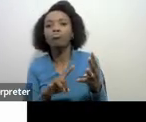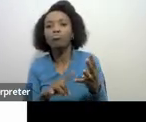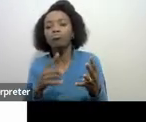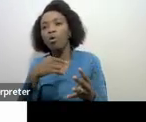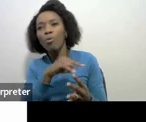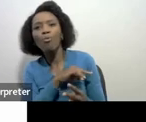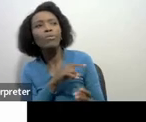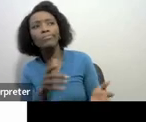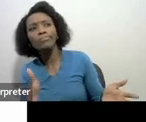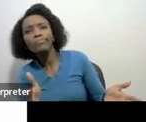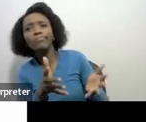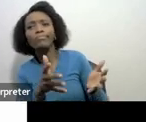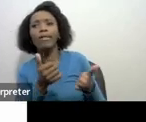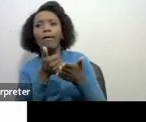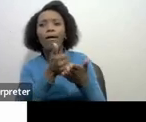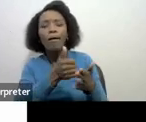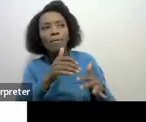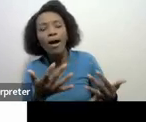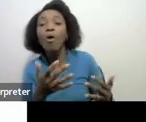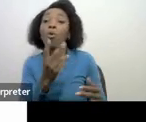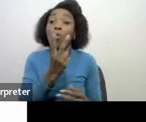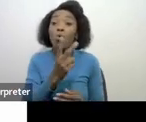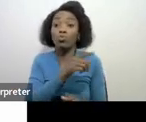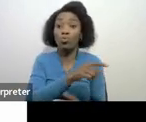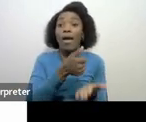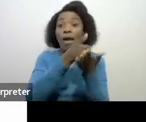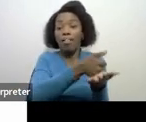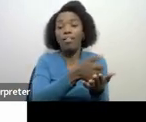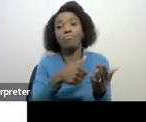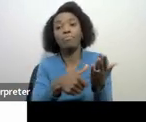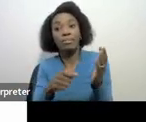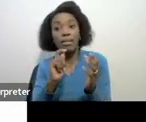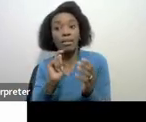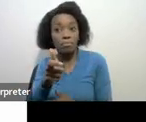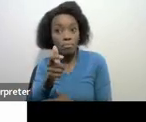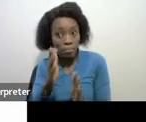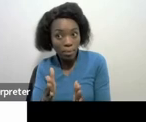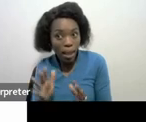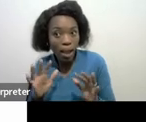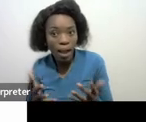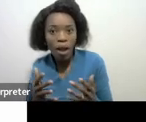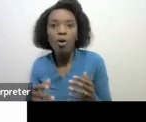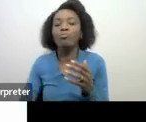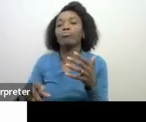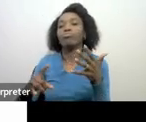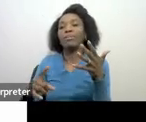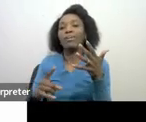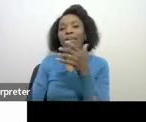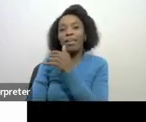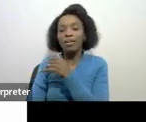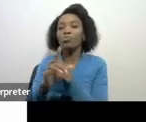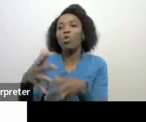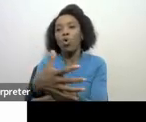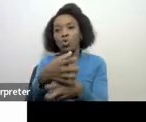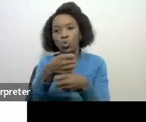most importantly for the taxpayer and then we'll obviously come to a conclusion and hopefully with that through